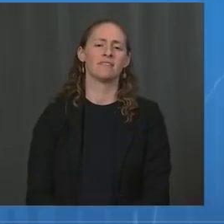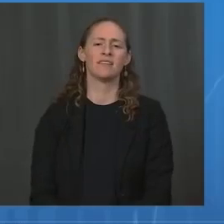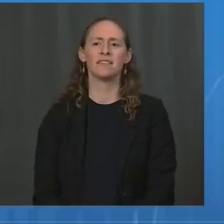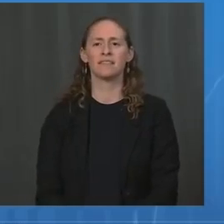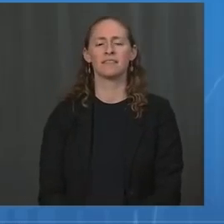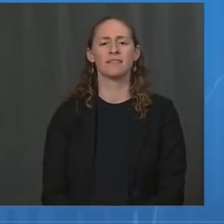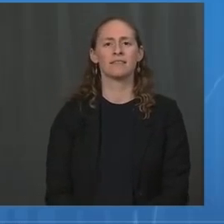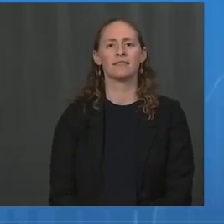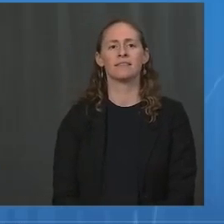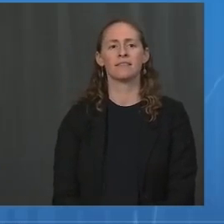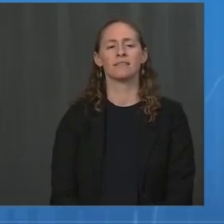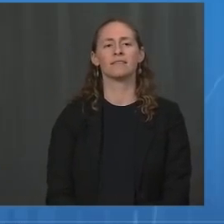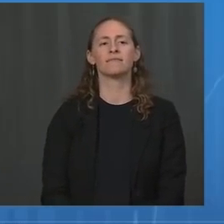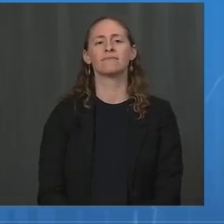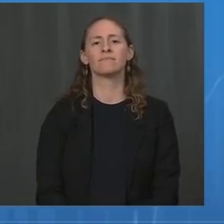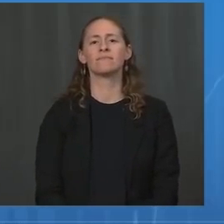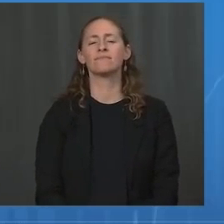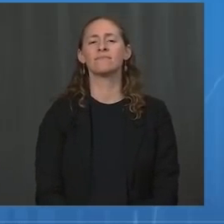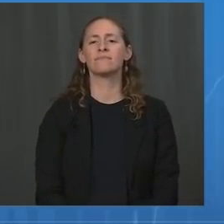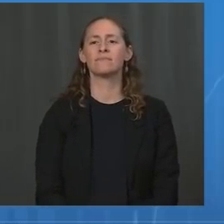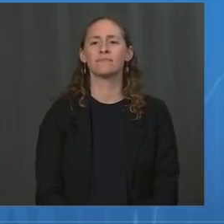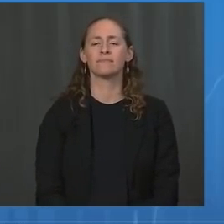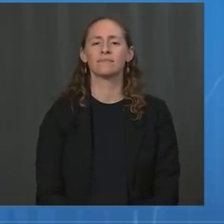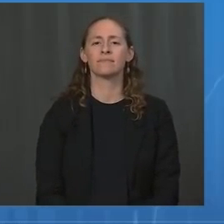Go to Meg Tyrell at CNBC.